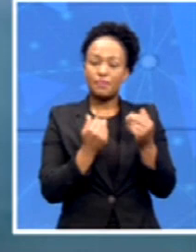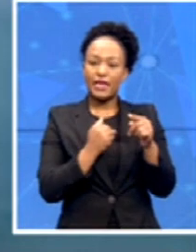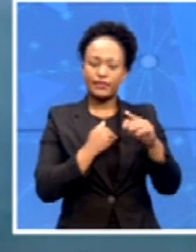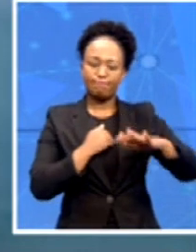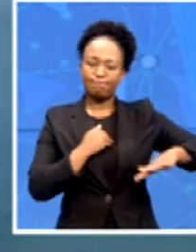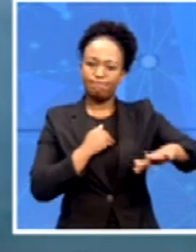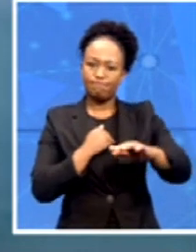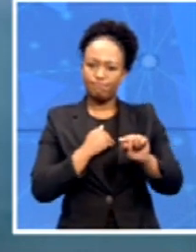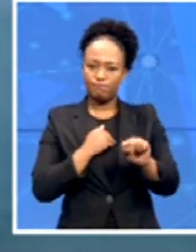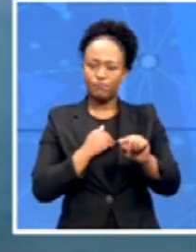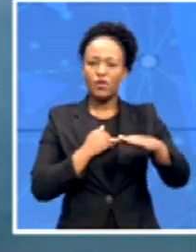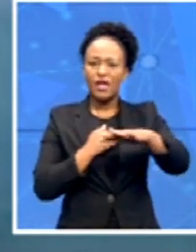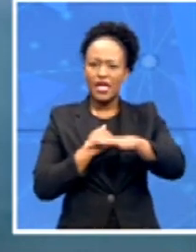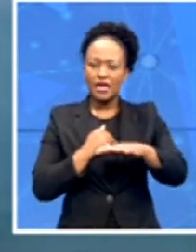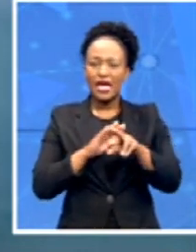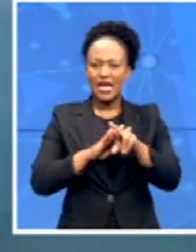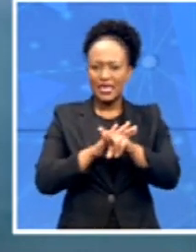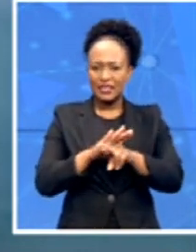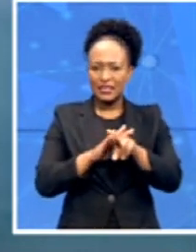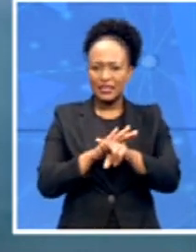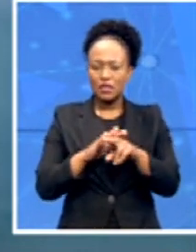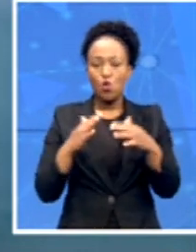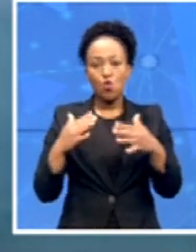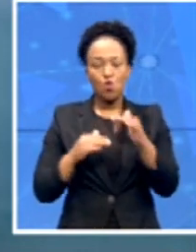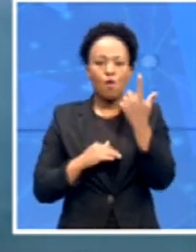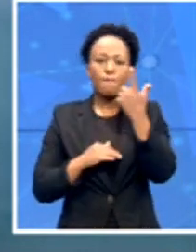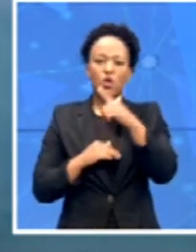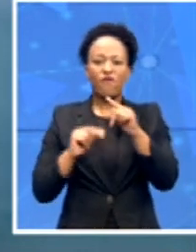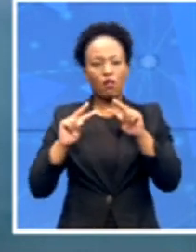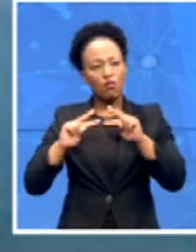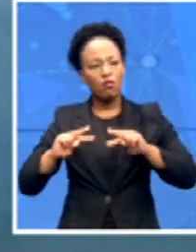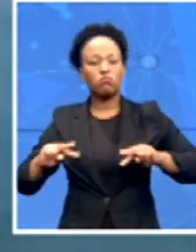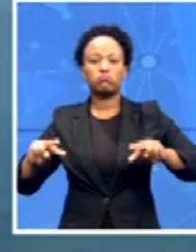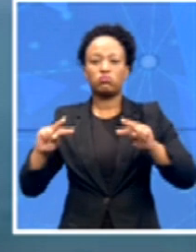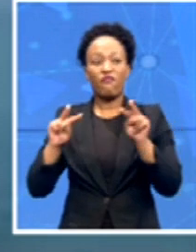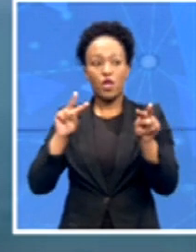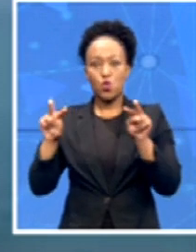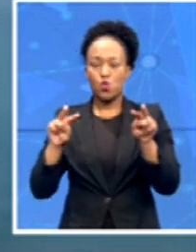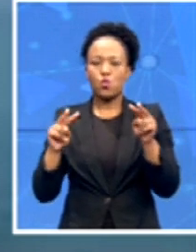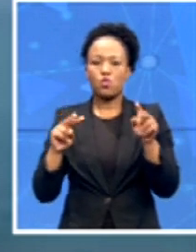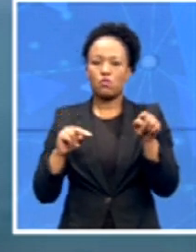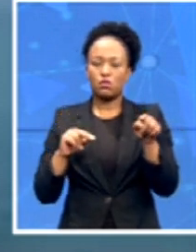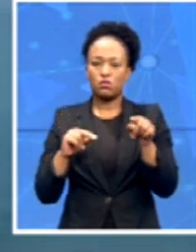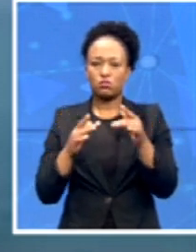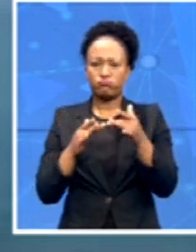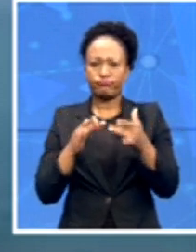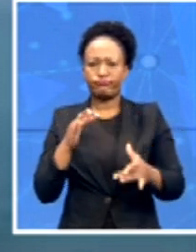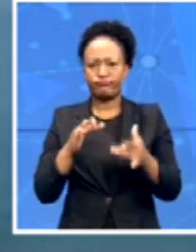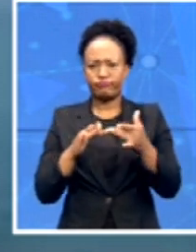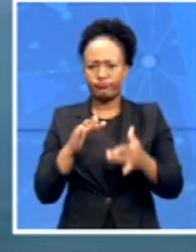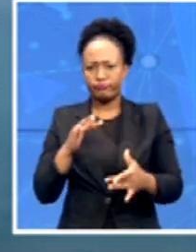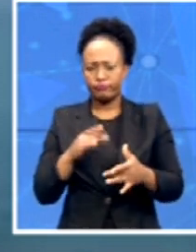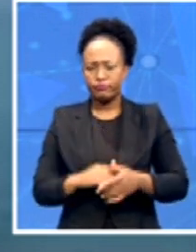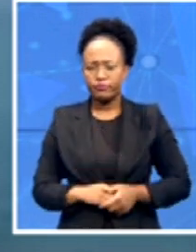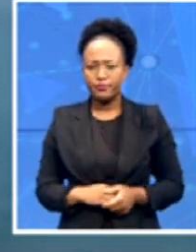in spectacular views but also rich in time and as we now know also rich in green hydro